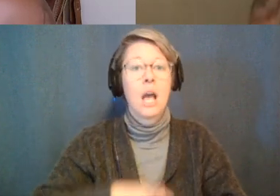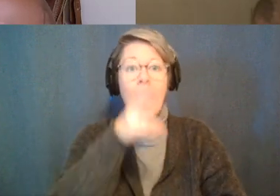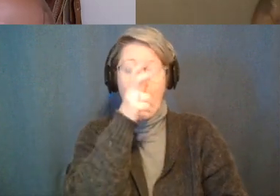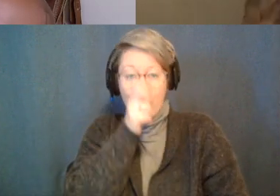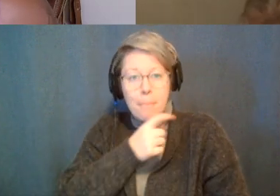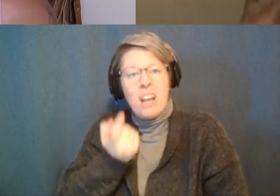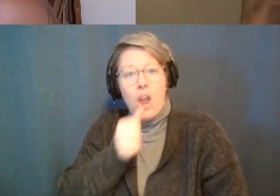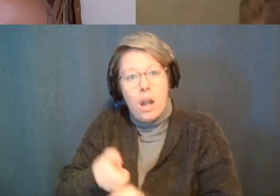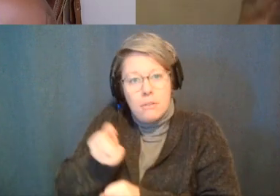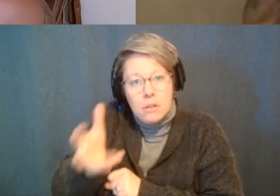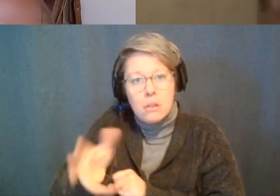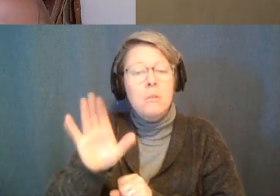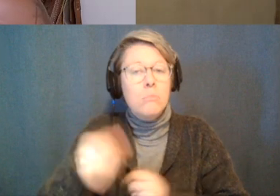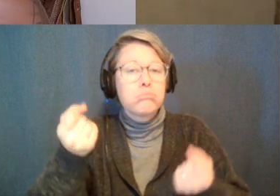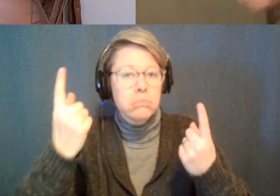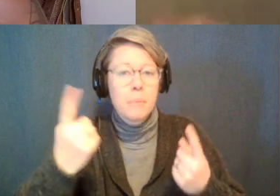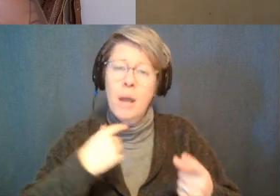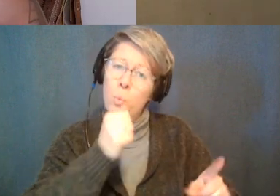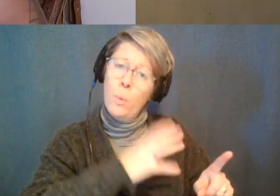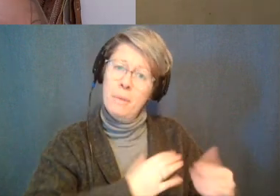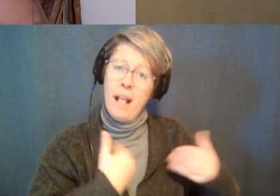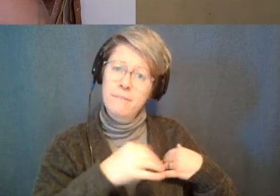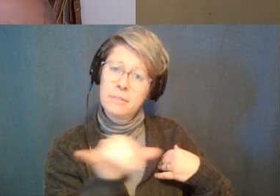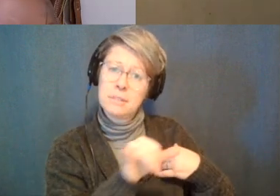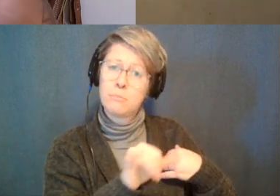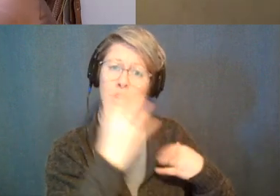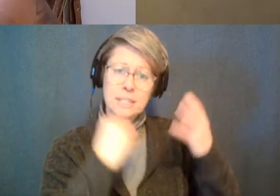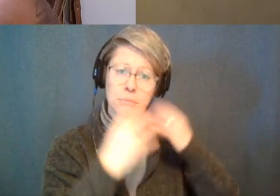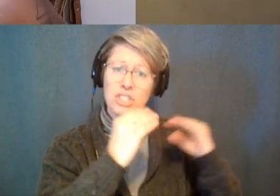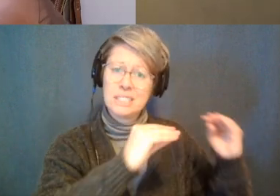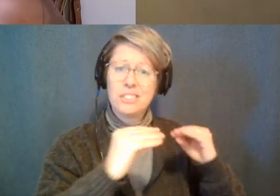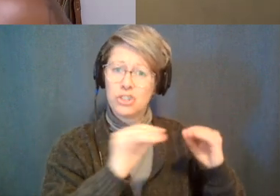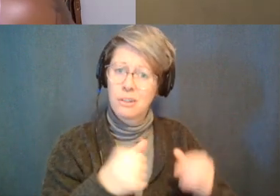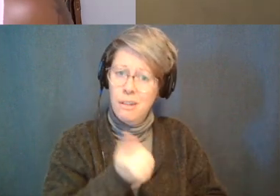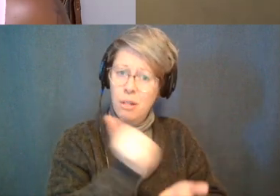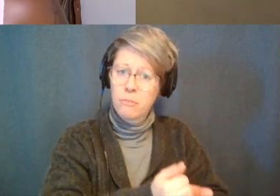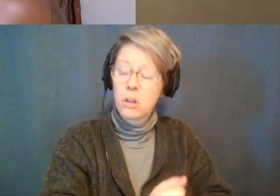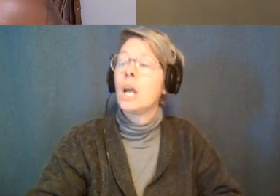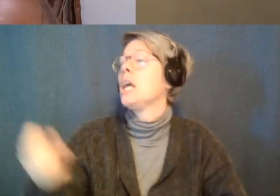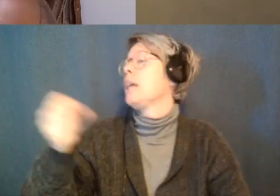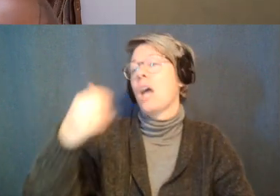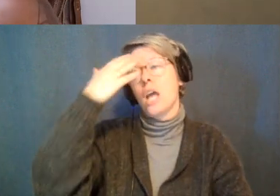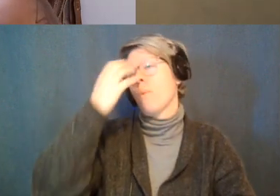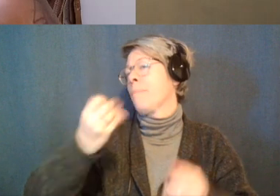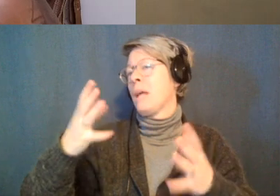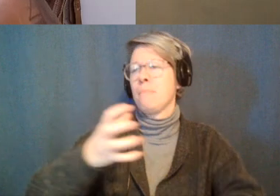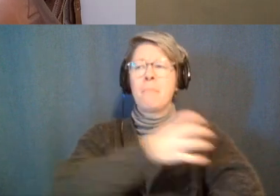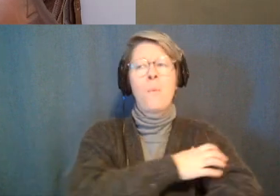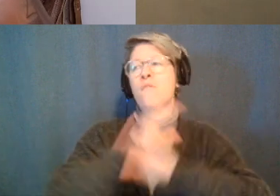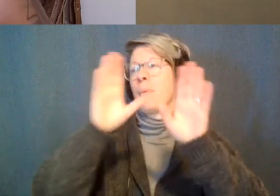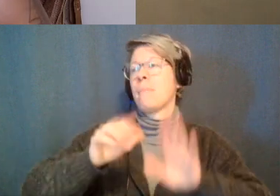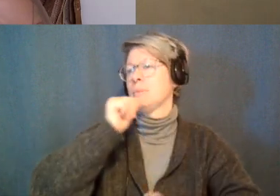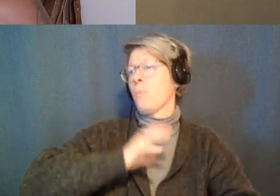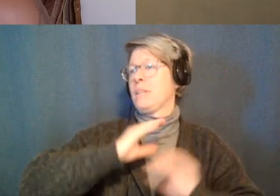that like are there things like that for women that are also helpful yeah there are i know many powerful women and amazing women who teach these things who i